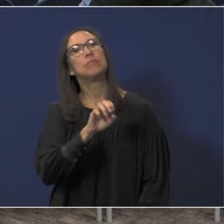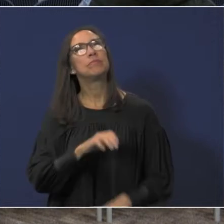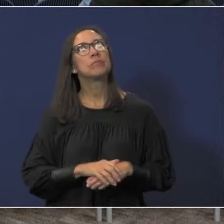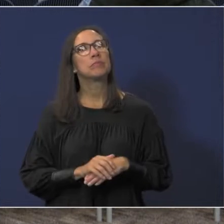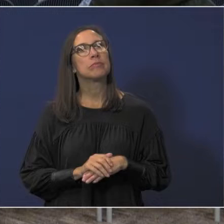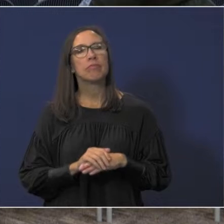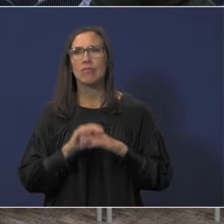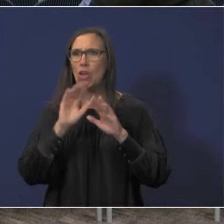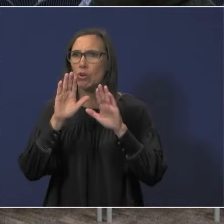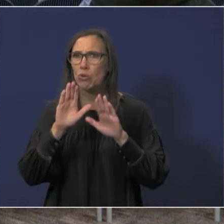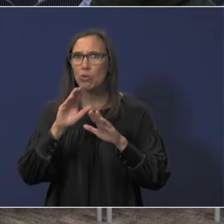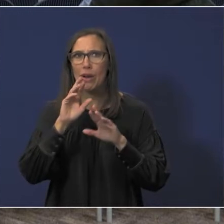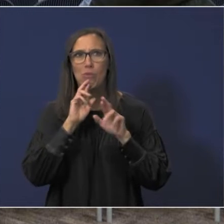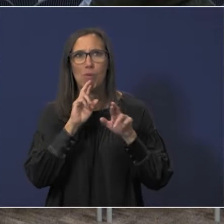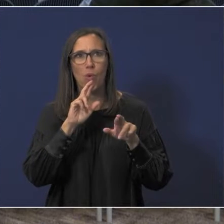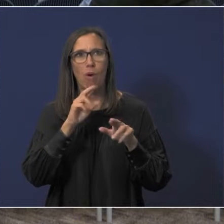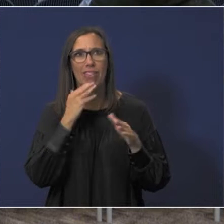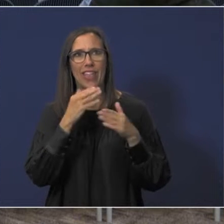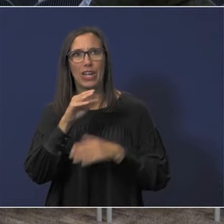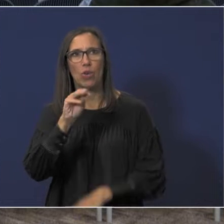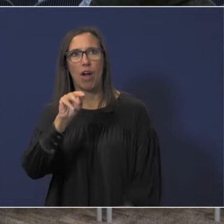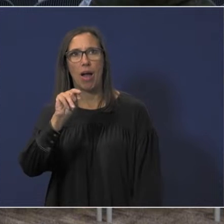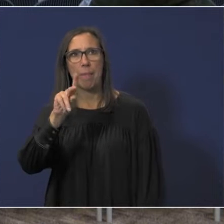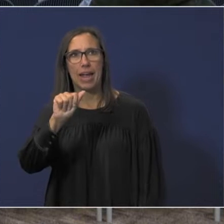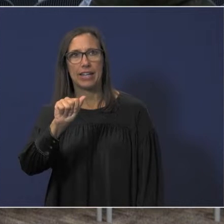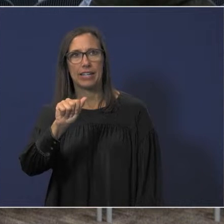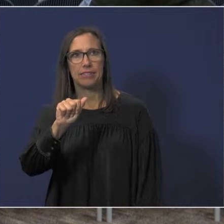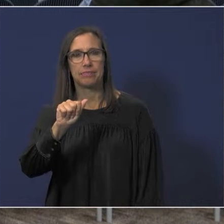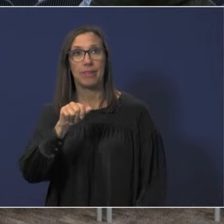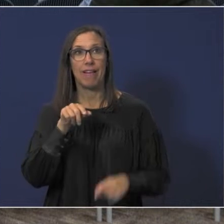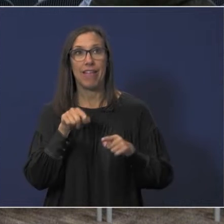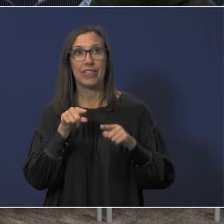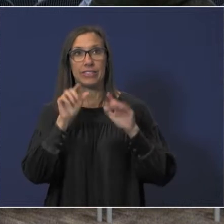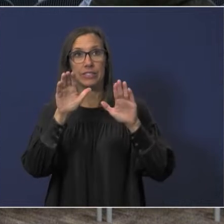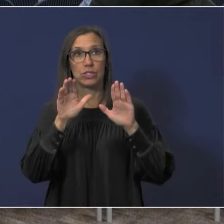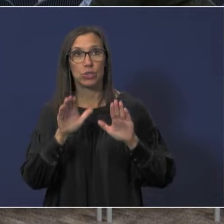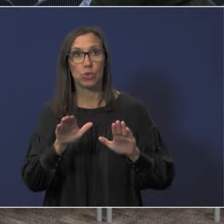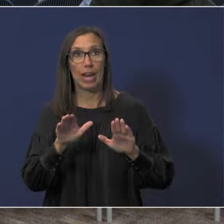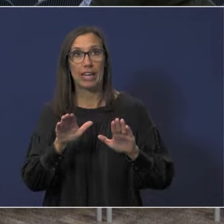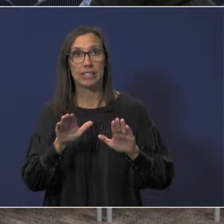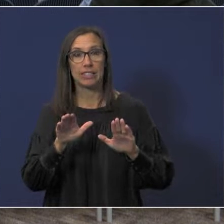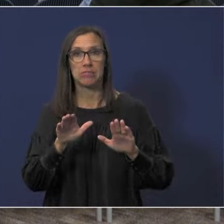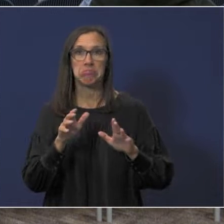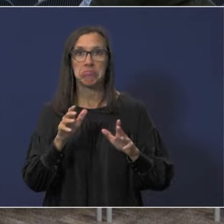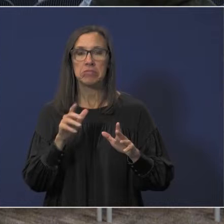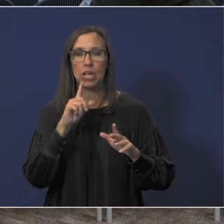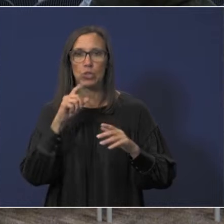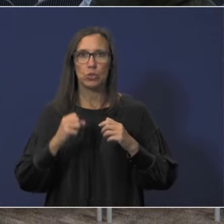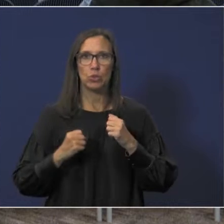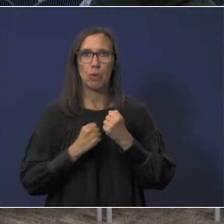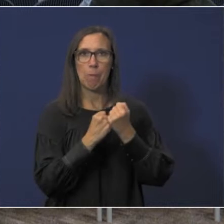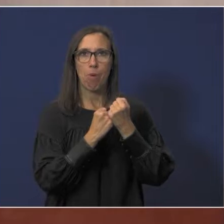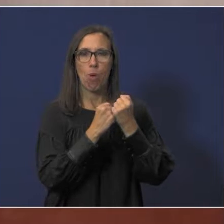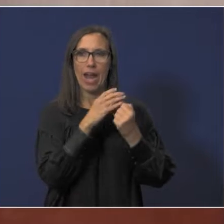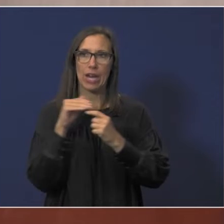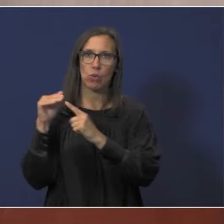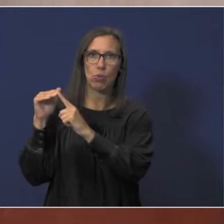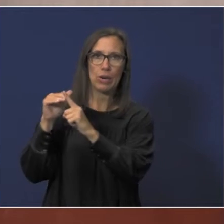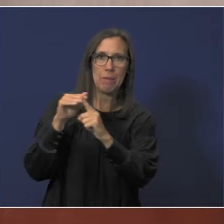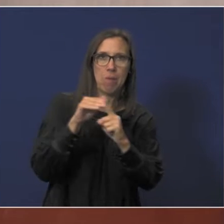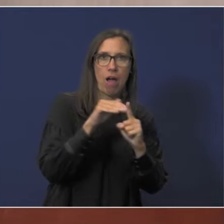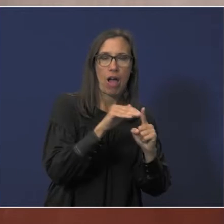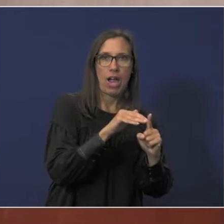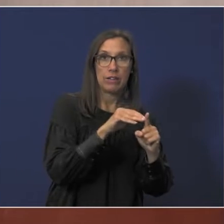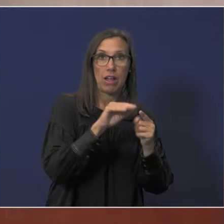Great report. Thank you so much, Amanda. Very helpful. And this is great to reinforce and to remind the